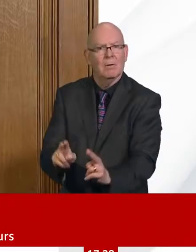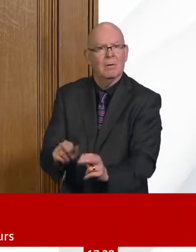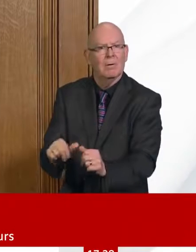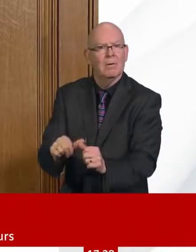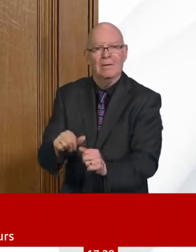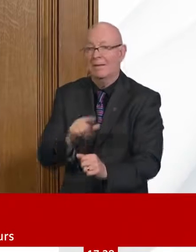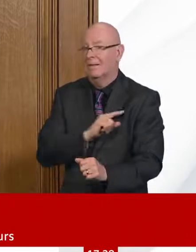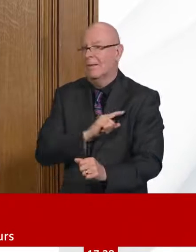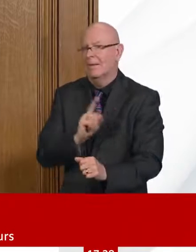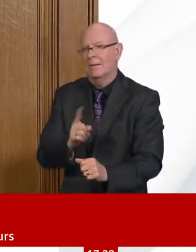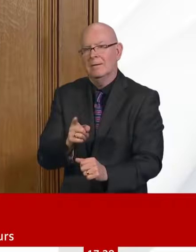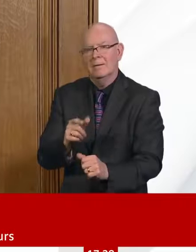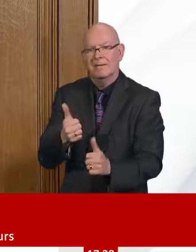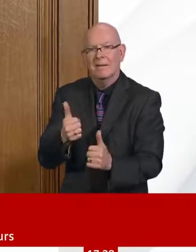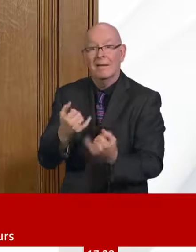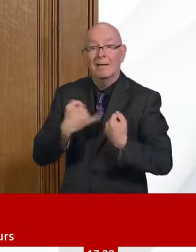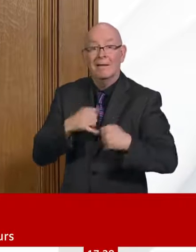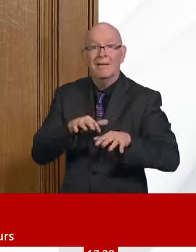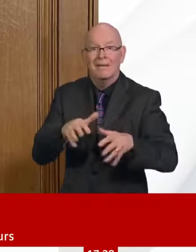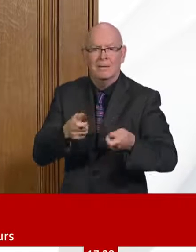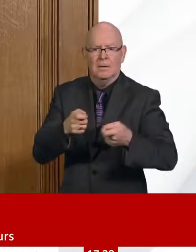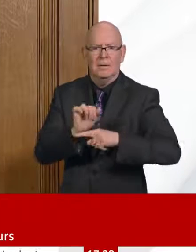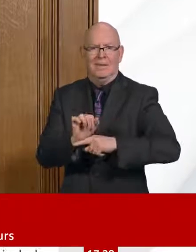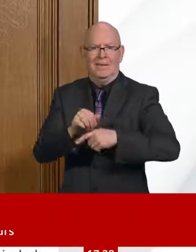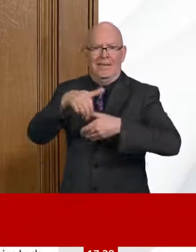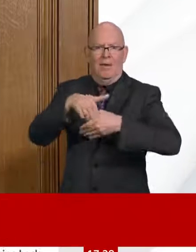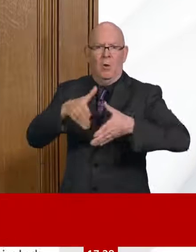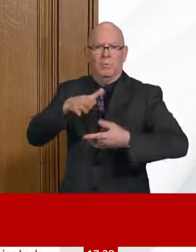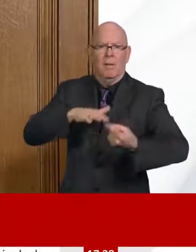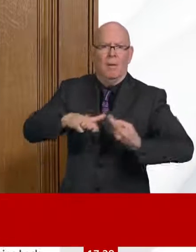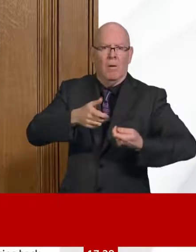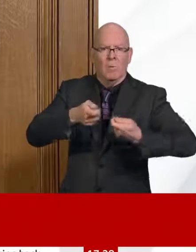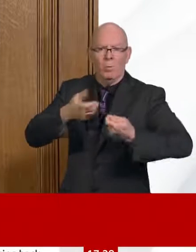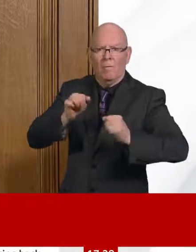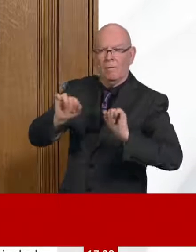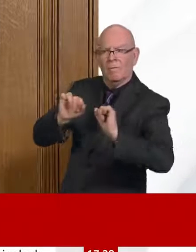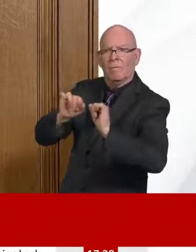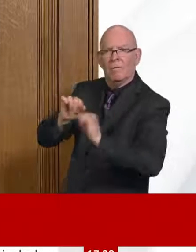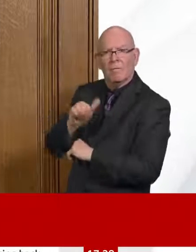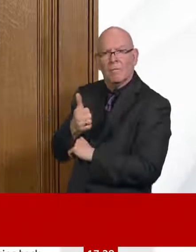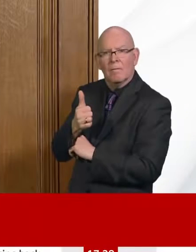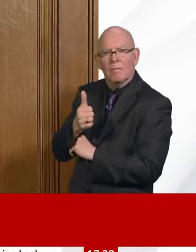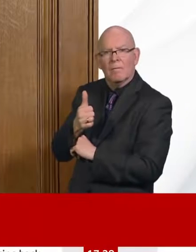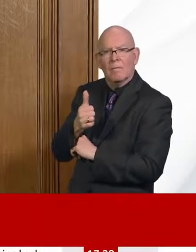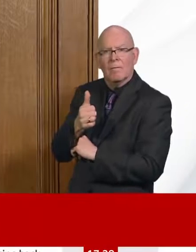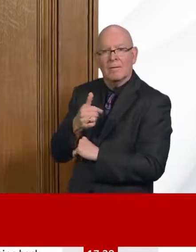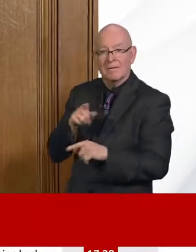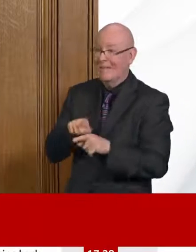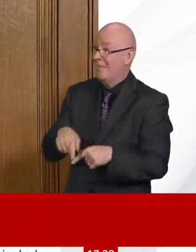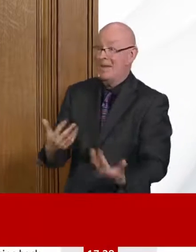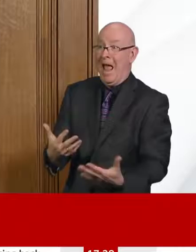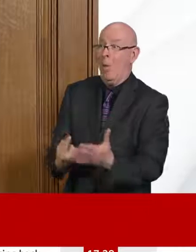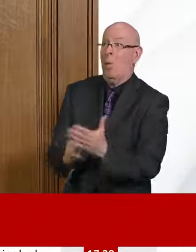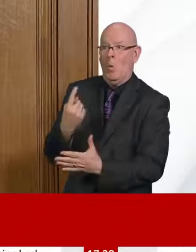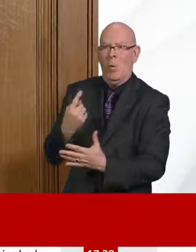much more of it because it is coming into a population that is not immune than we would for other infections. So it's not unexpected